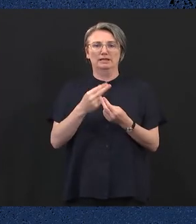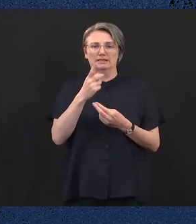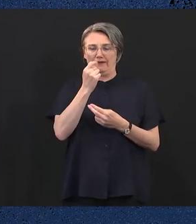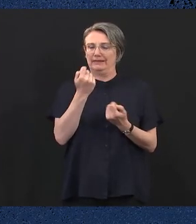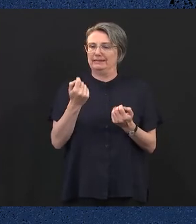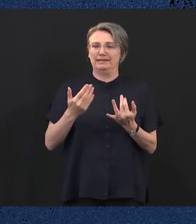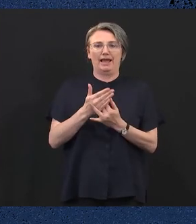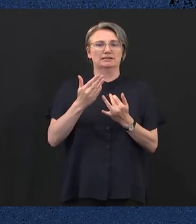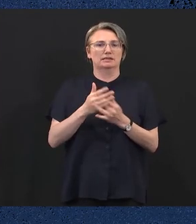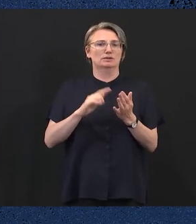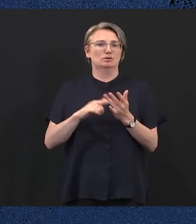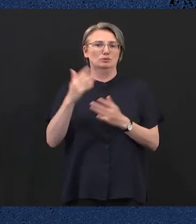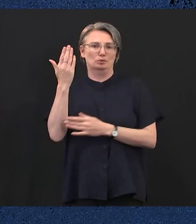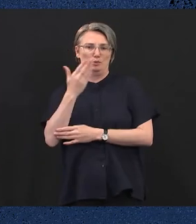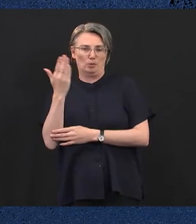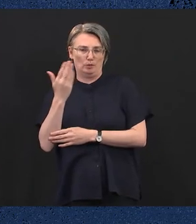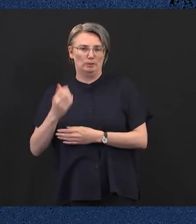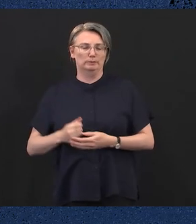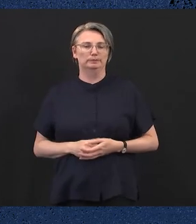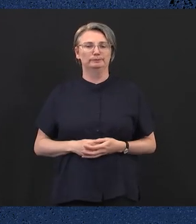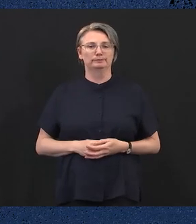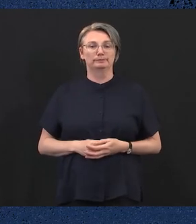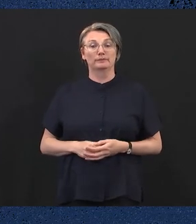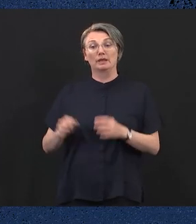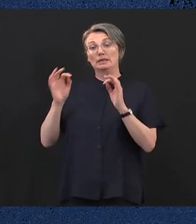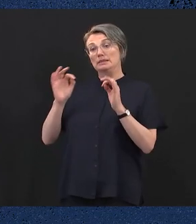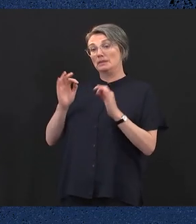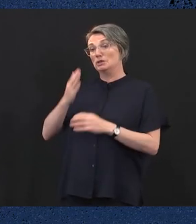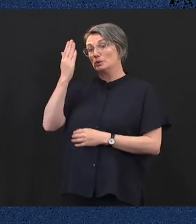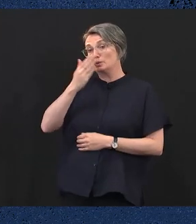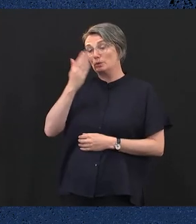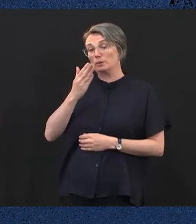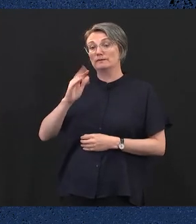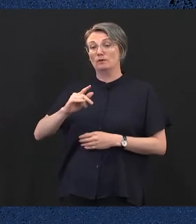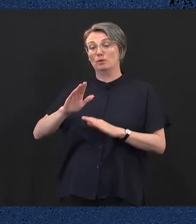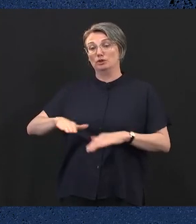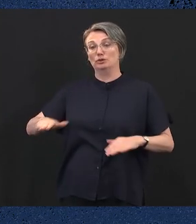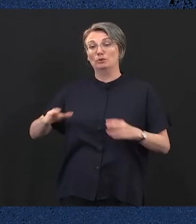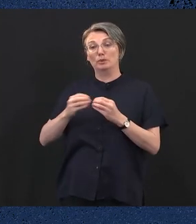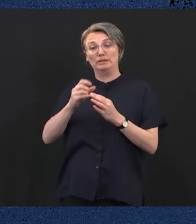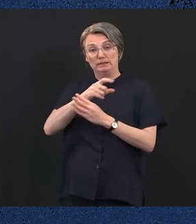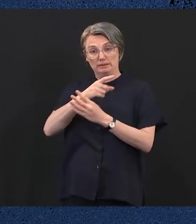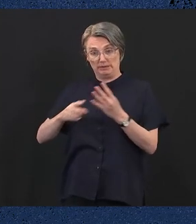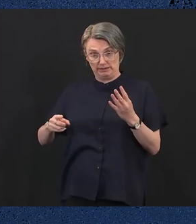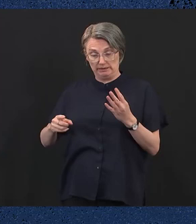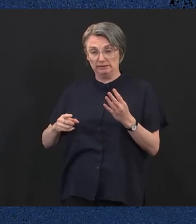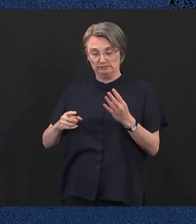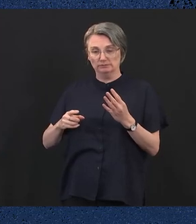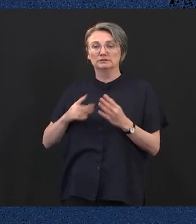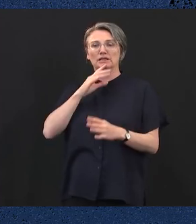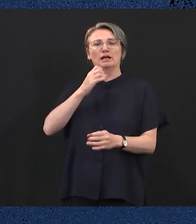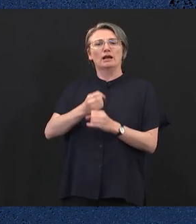Improving specialist schools. To support families of kids with disability, the government will deliver a